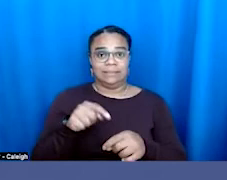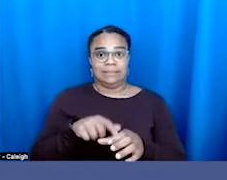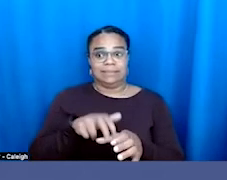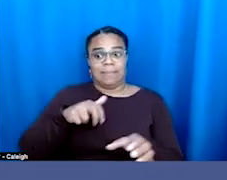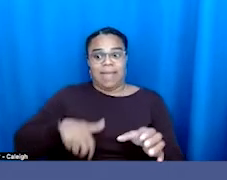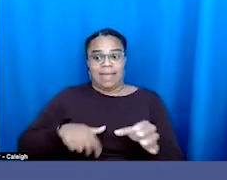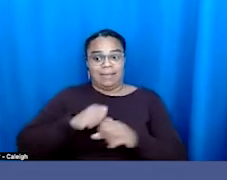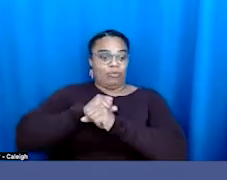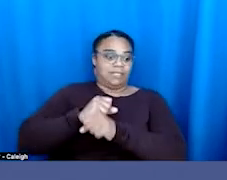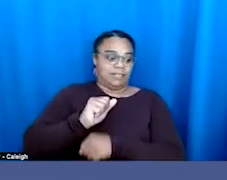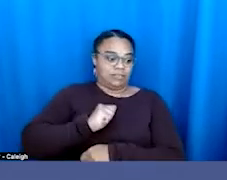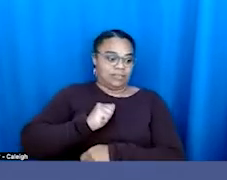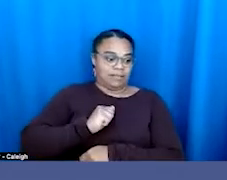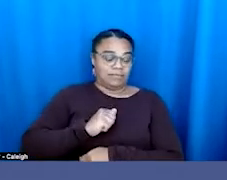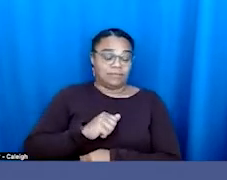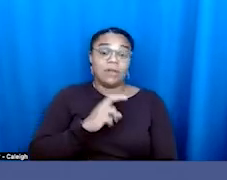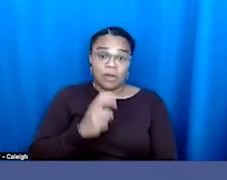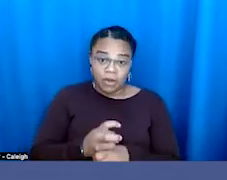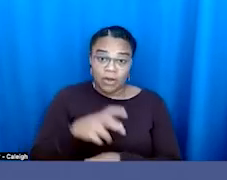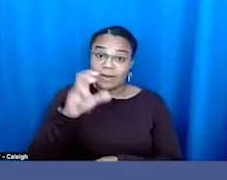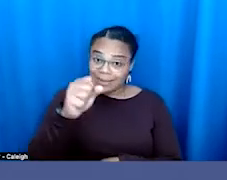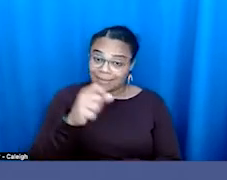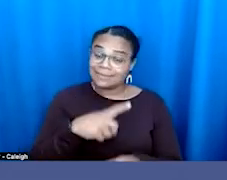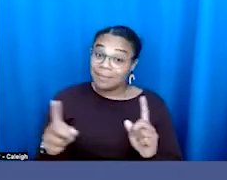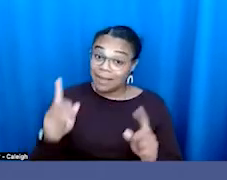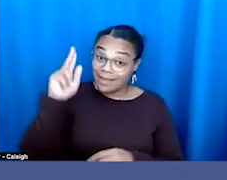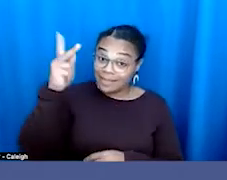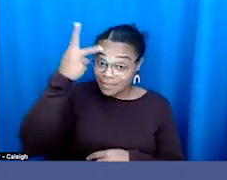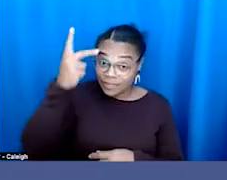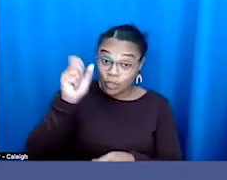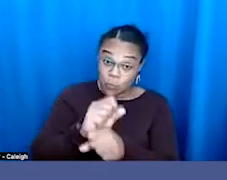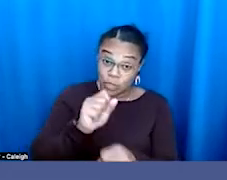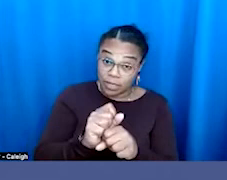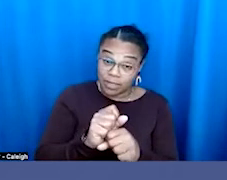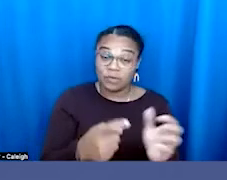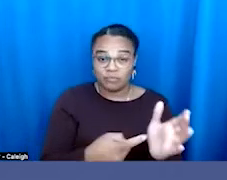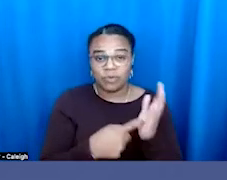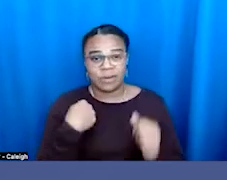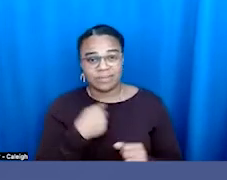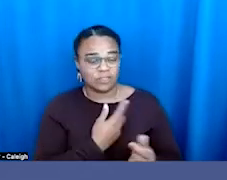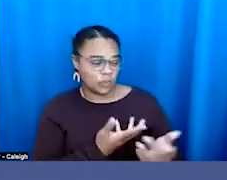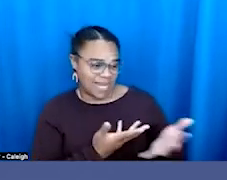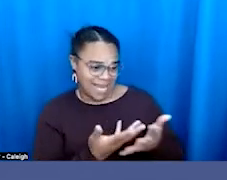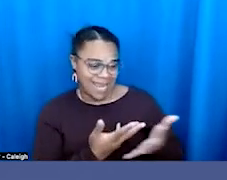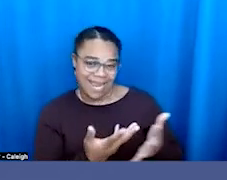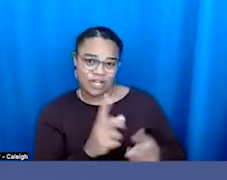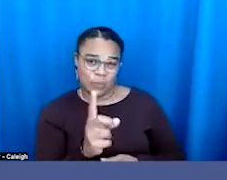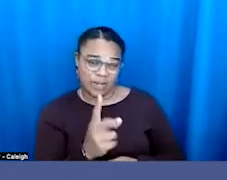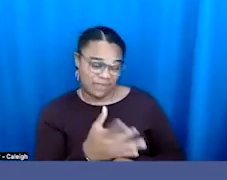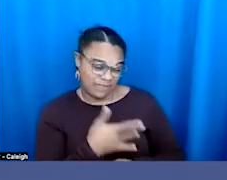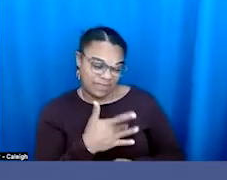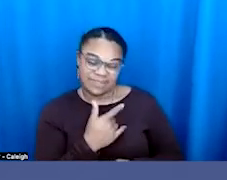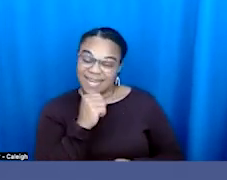hard as it is, so much of this political work is engaging in those places that aren't, that don't feel easy, don't feel